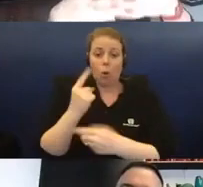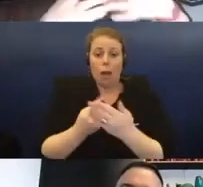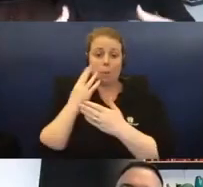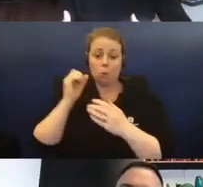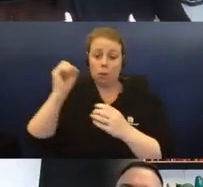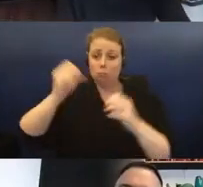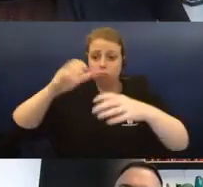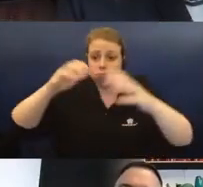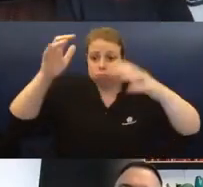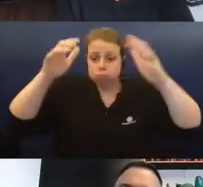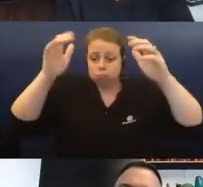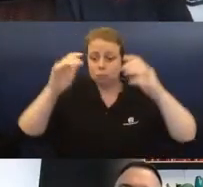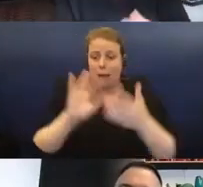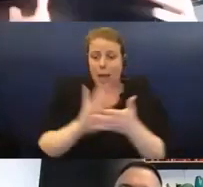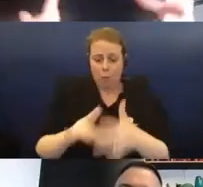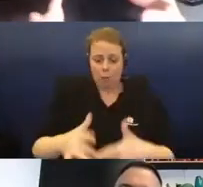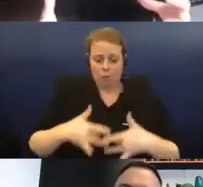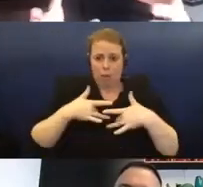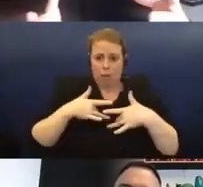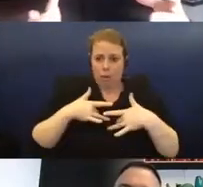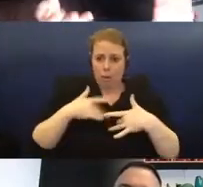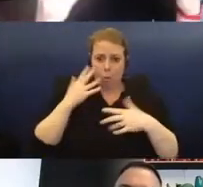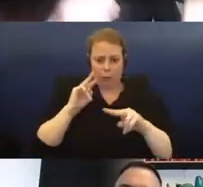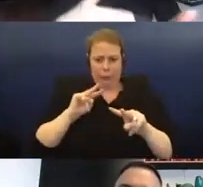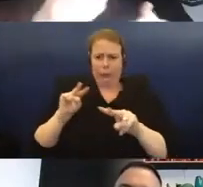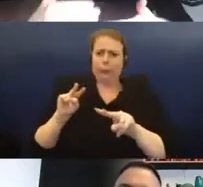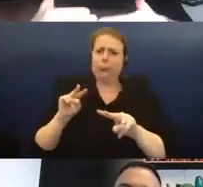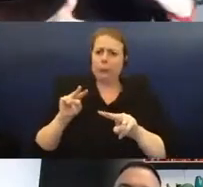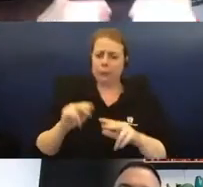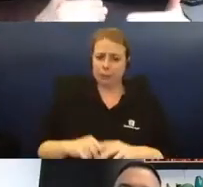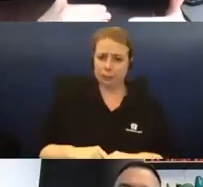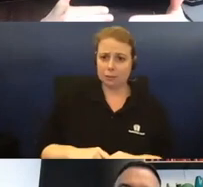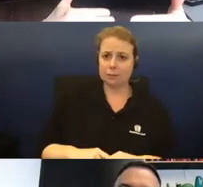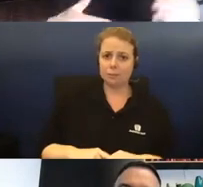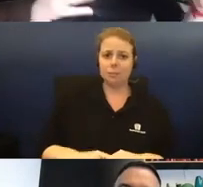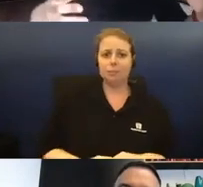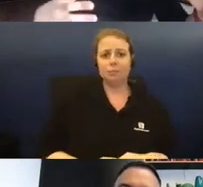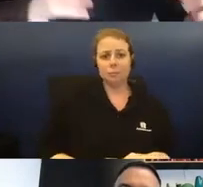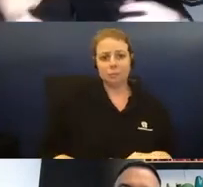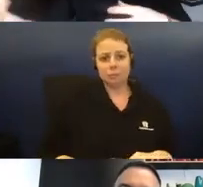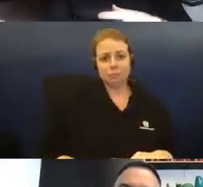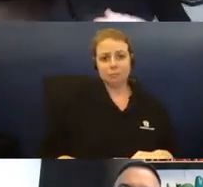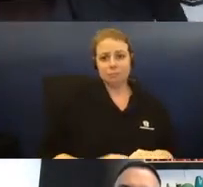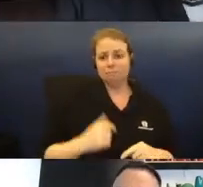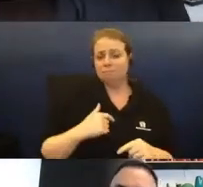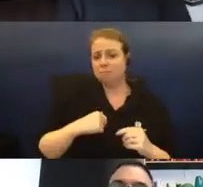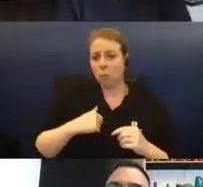how does it make us feel, you know, in, in this configuration, and then kind of, so I'm growing